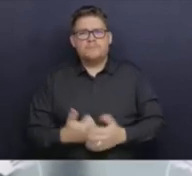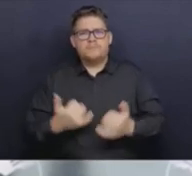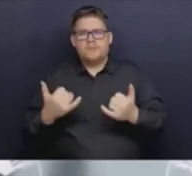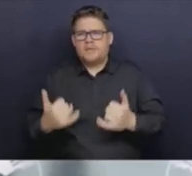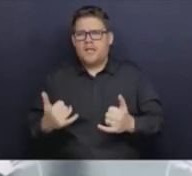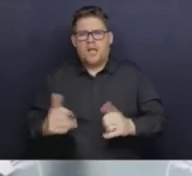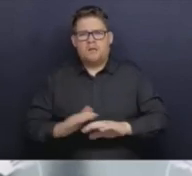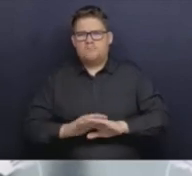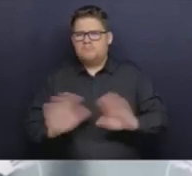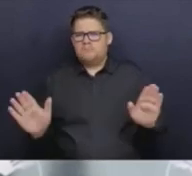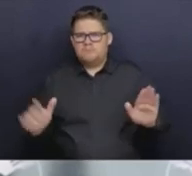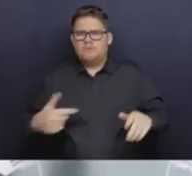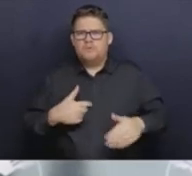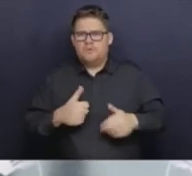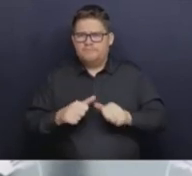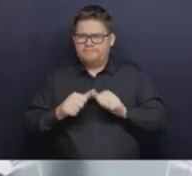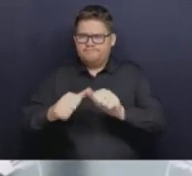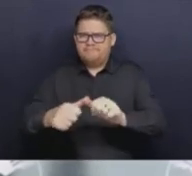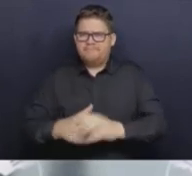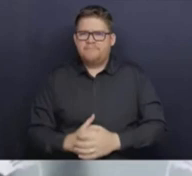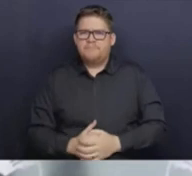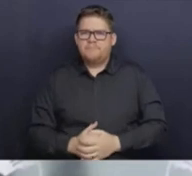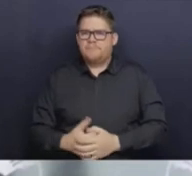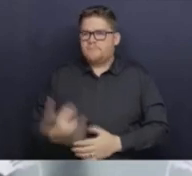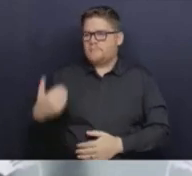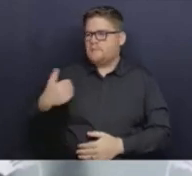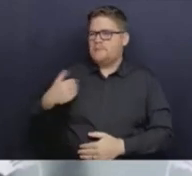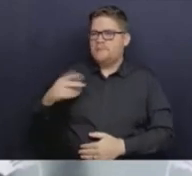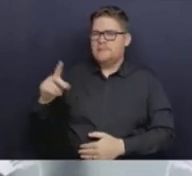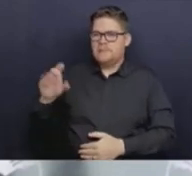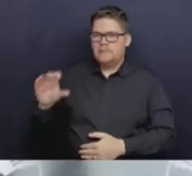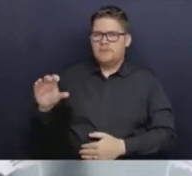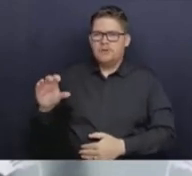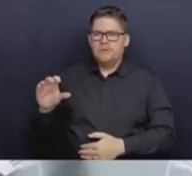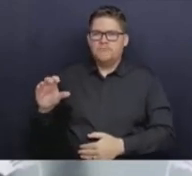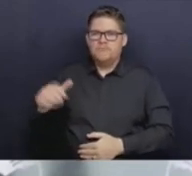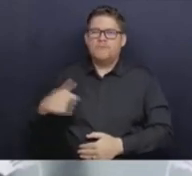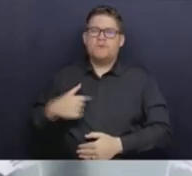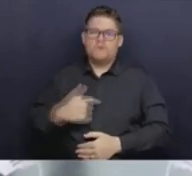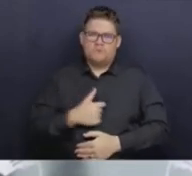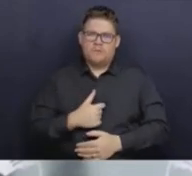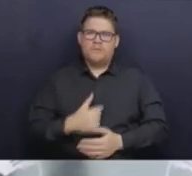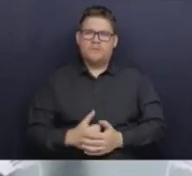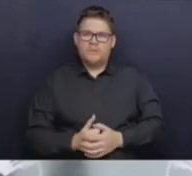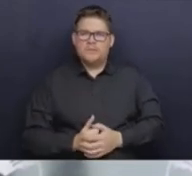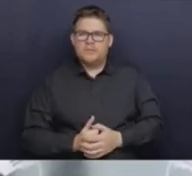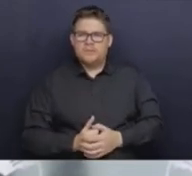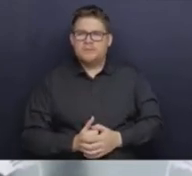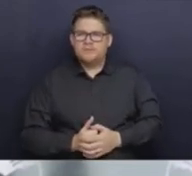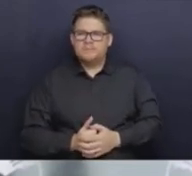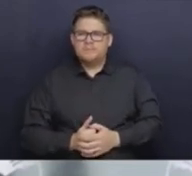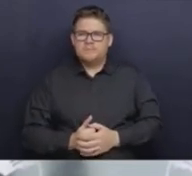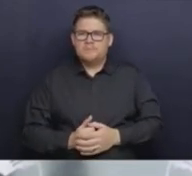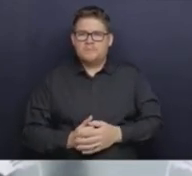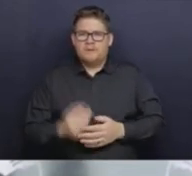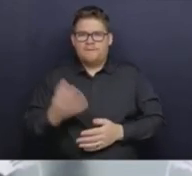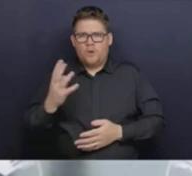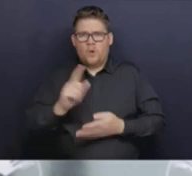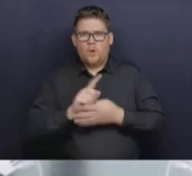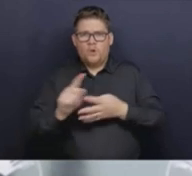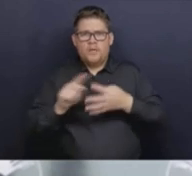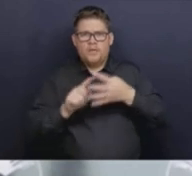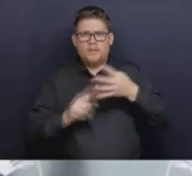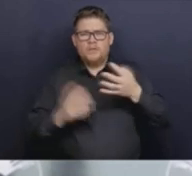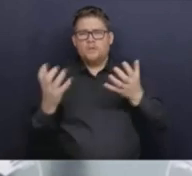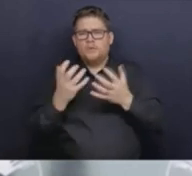actually, and have done in December with all of this going on, had the most extraordinary month of surgery we've ever had in the